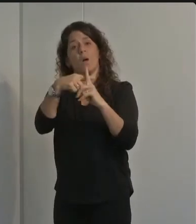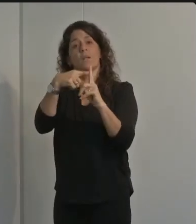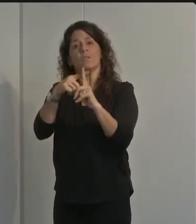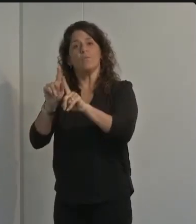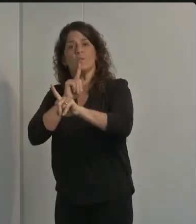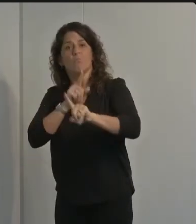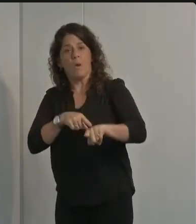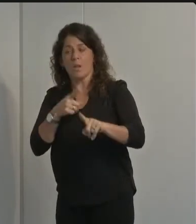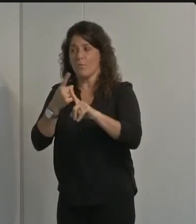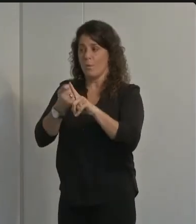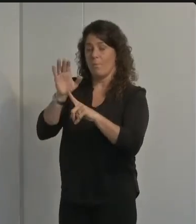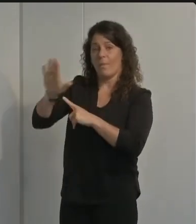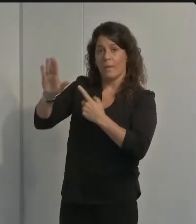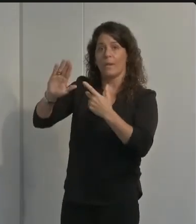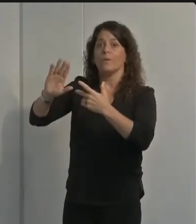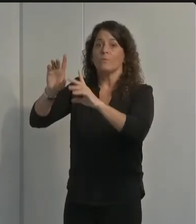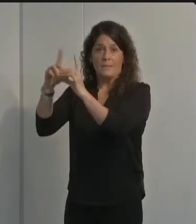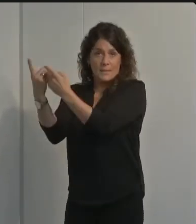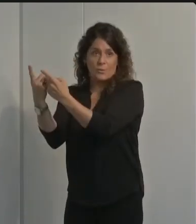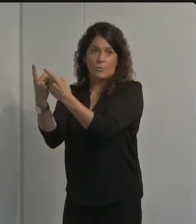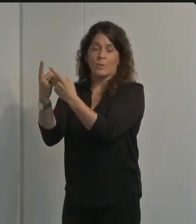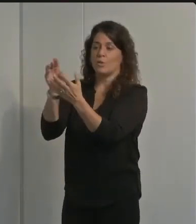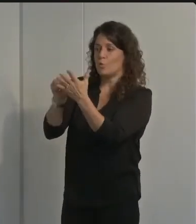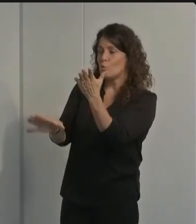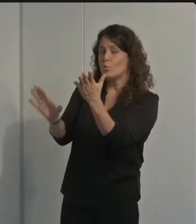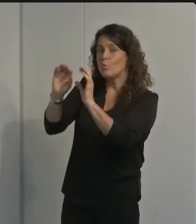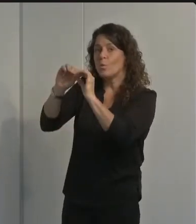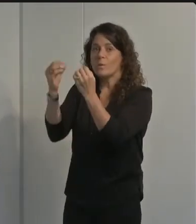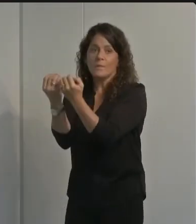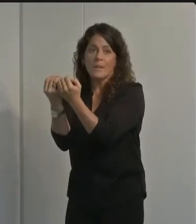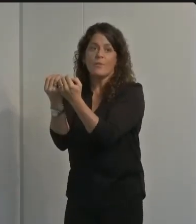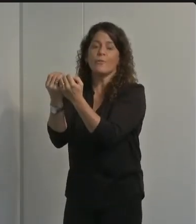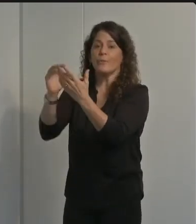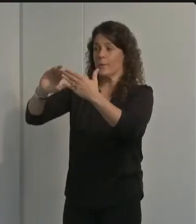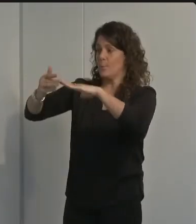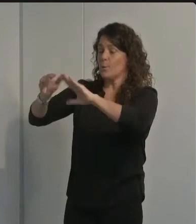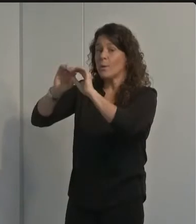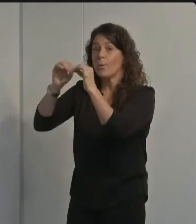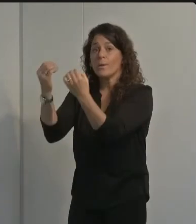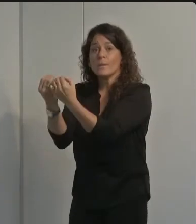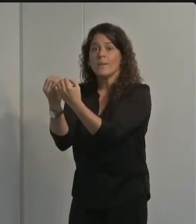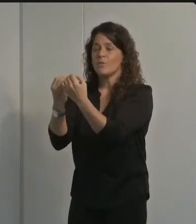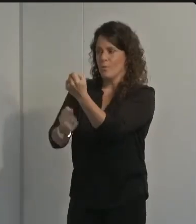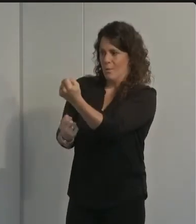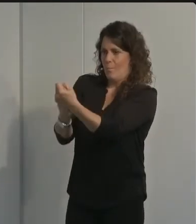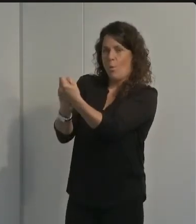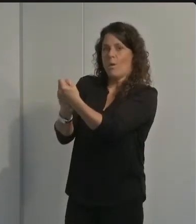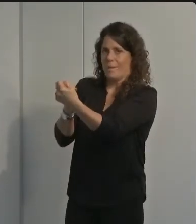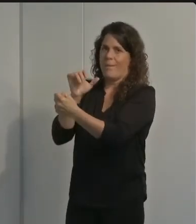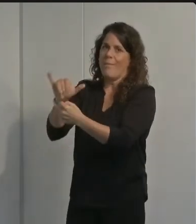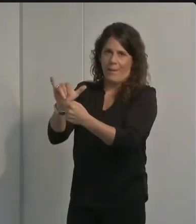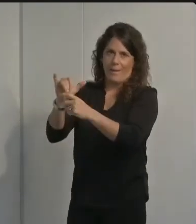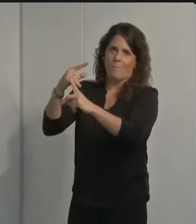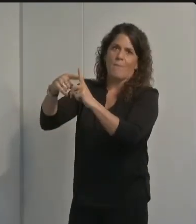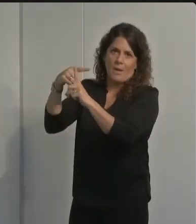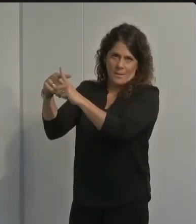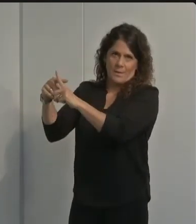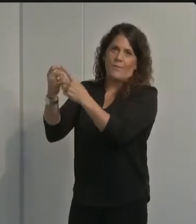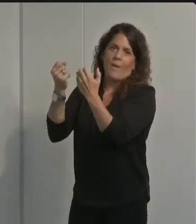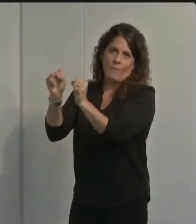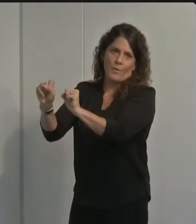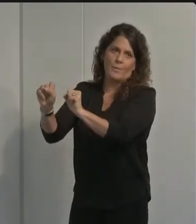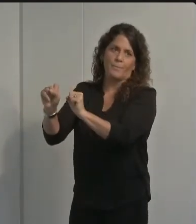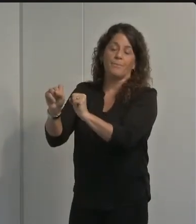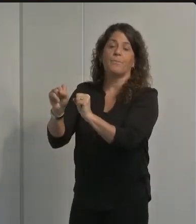services district from other student organizations community organizations supporting those efforts and i think there's a lot of